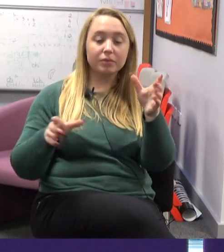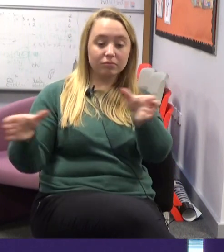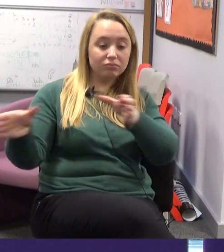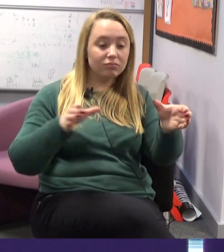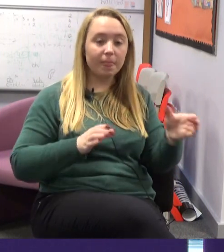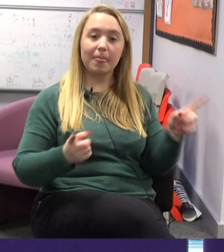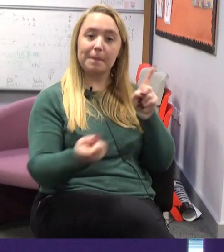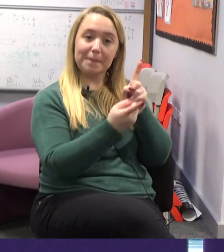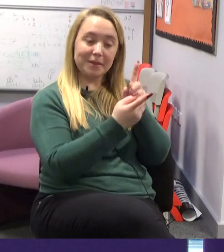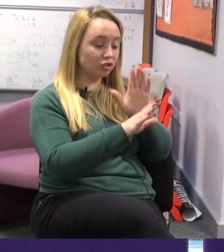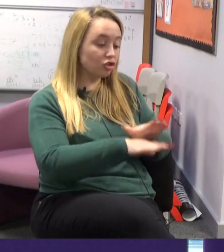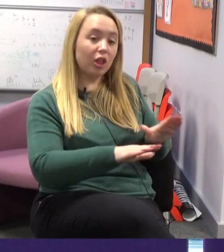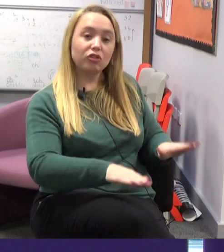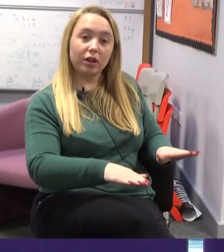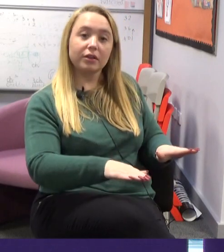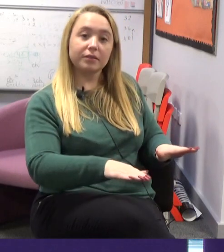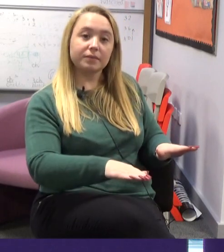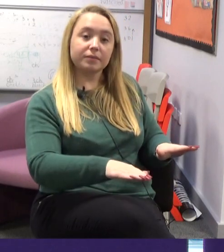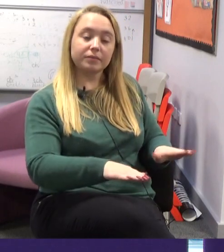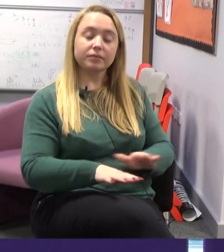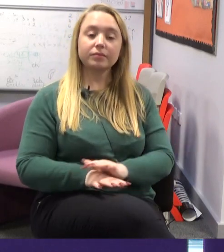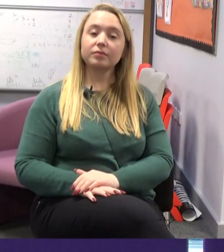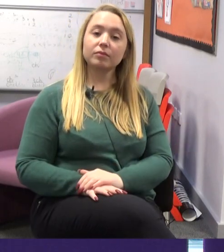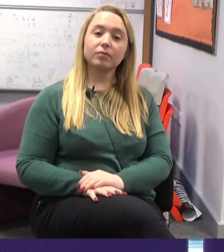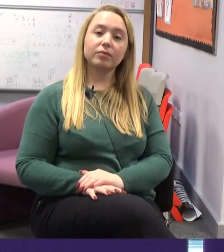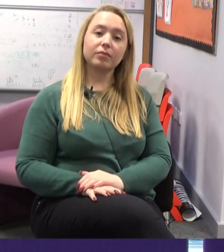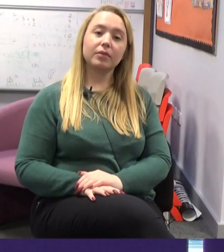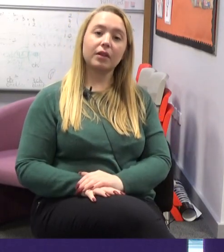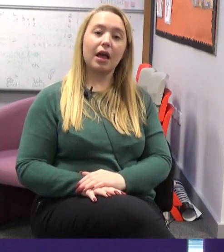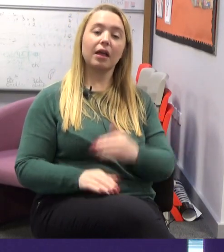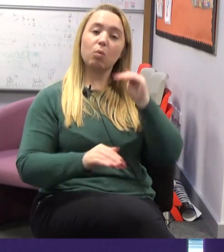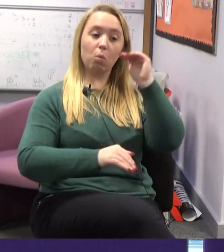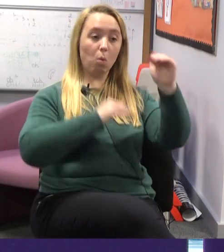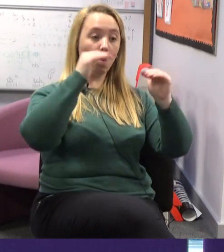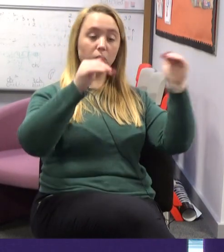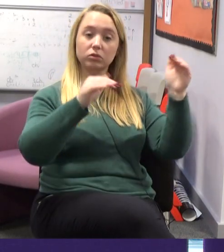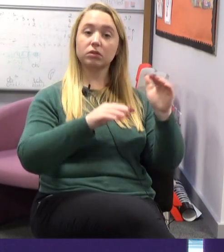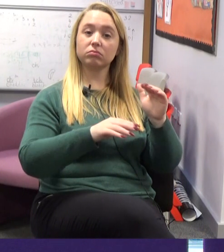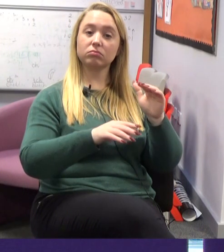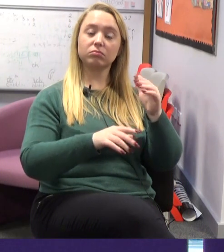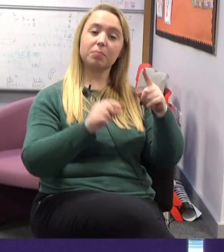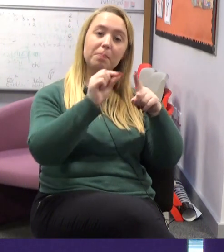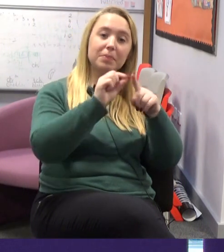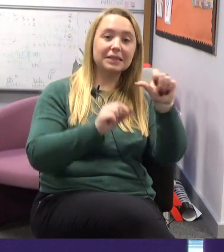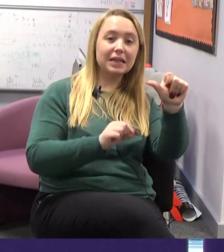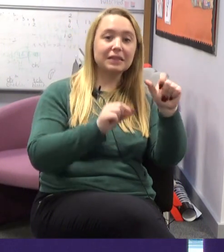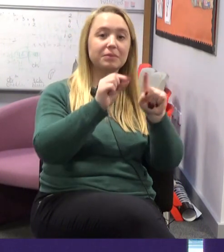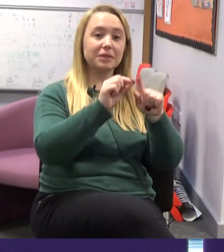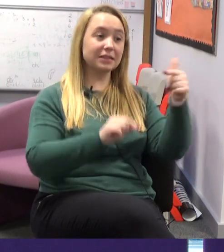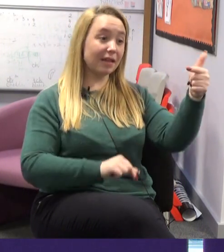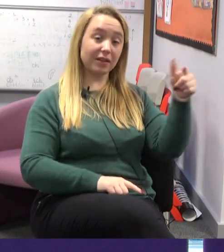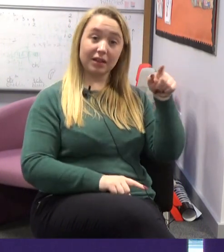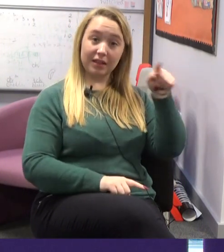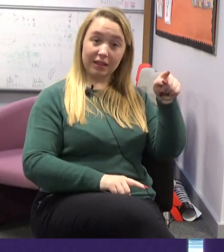representatives from all these places to come in and meet all the children. And in particular our